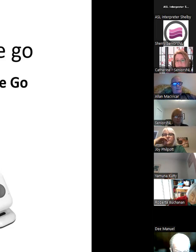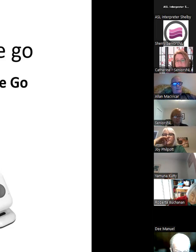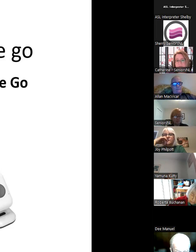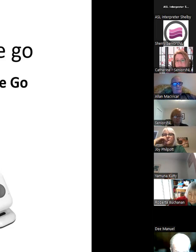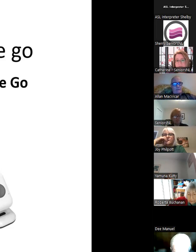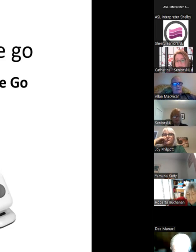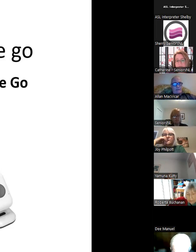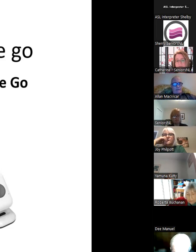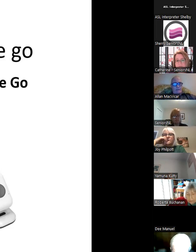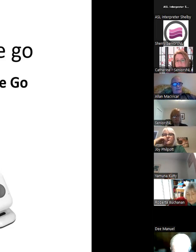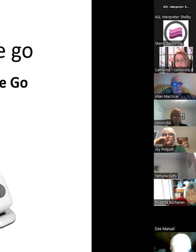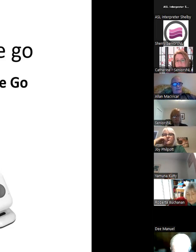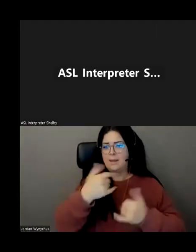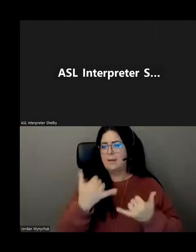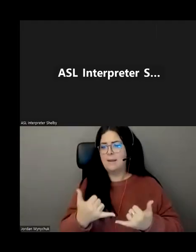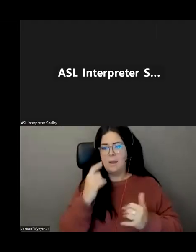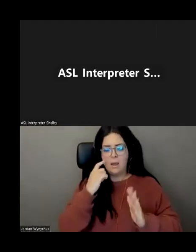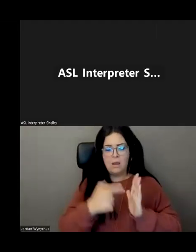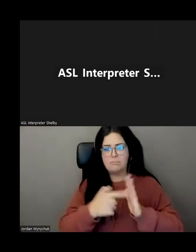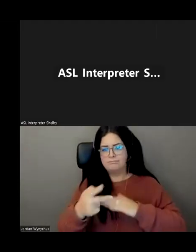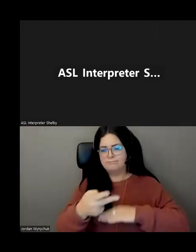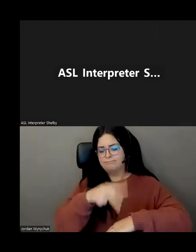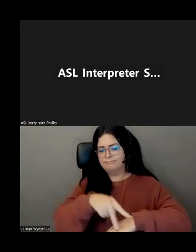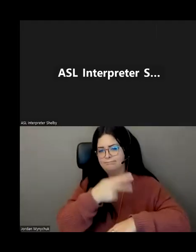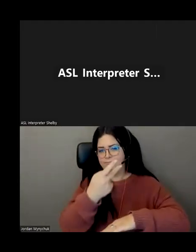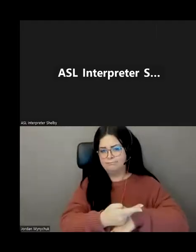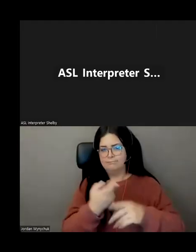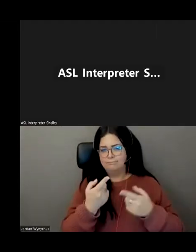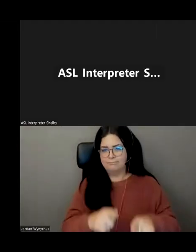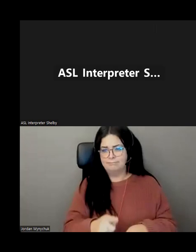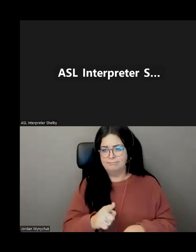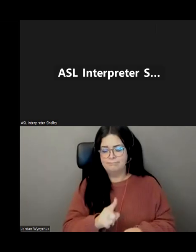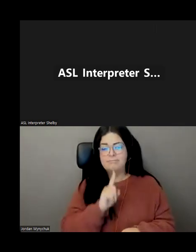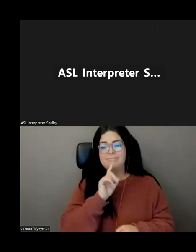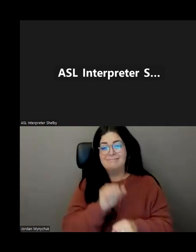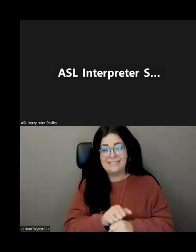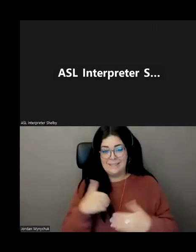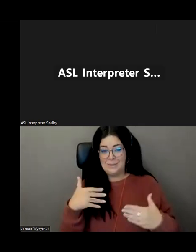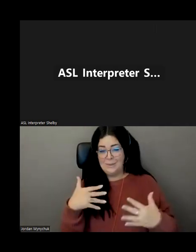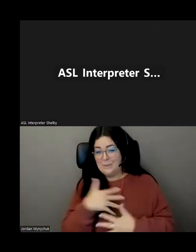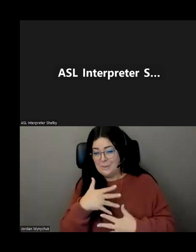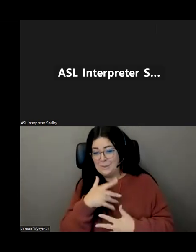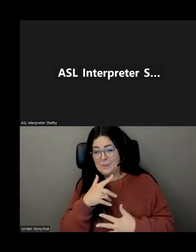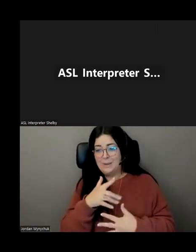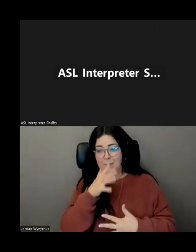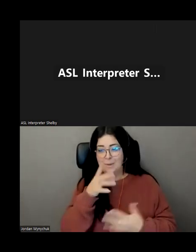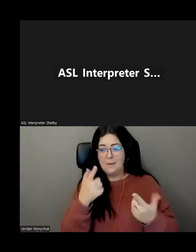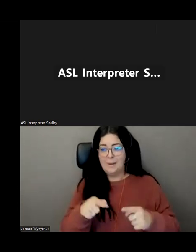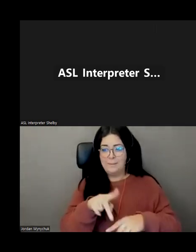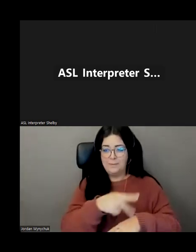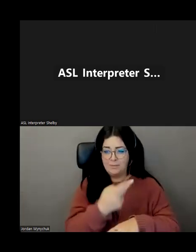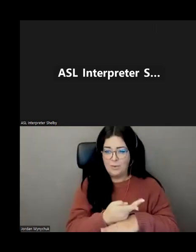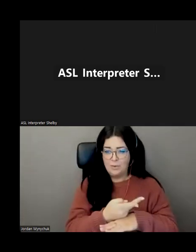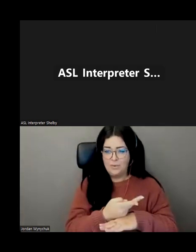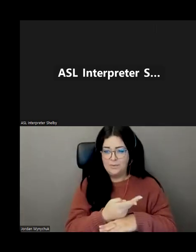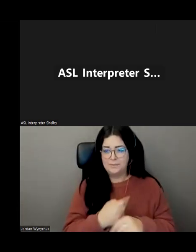so uh uh very important if you have a a real fear of falling and you're worried about you know being being maybe knocked